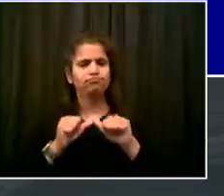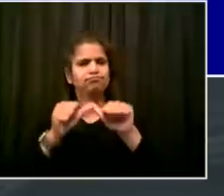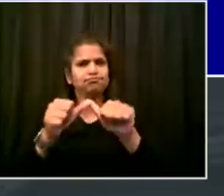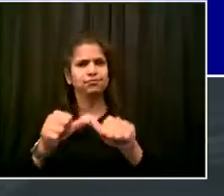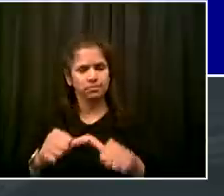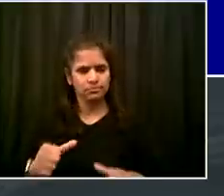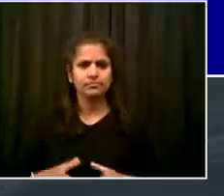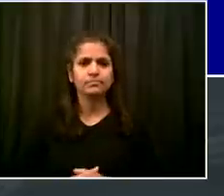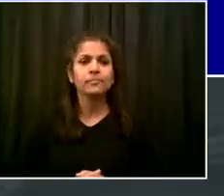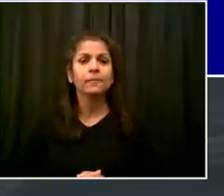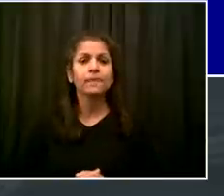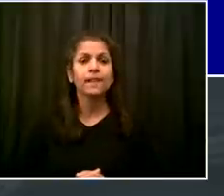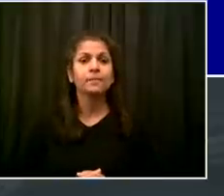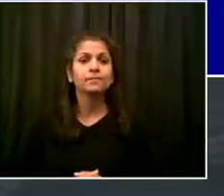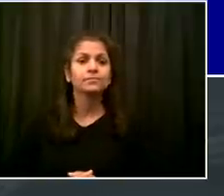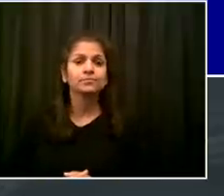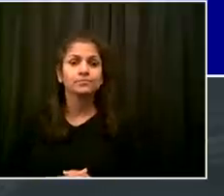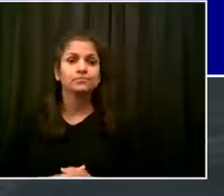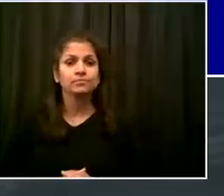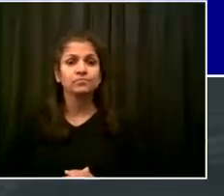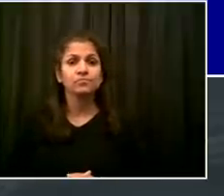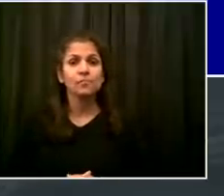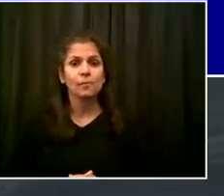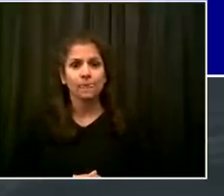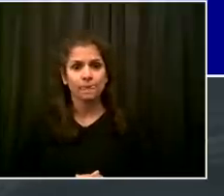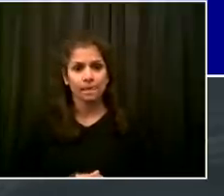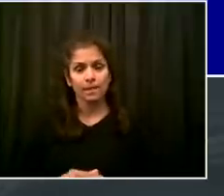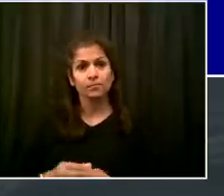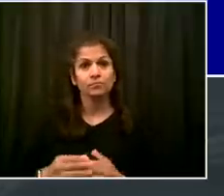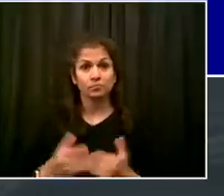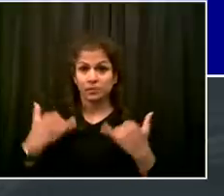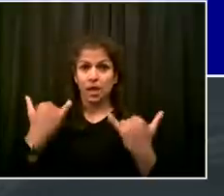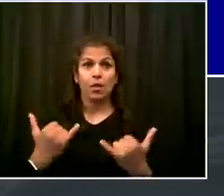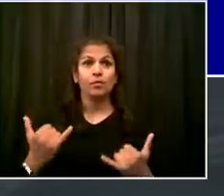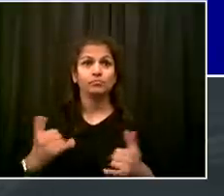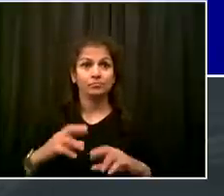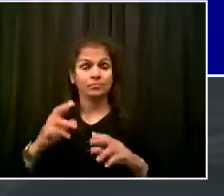of people to provide food on a vast scale.